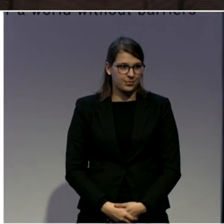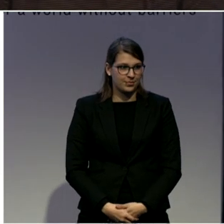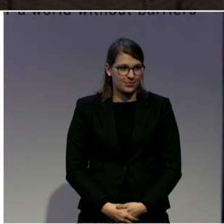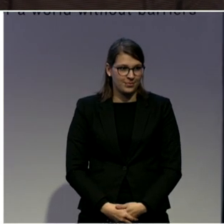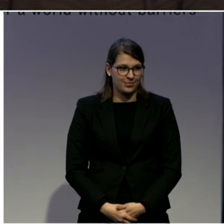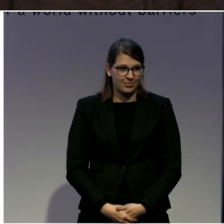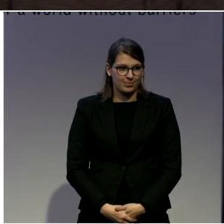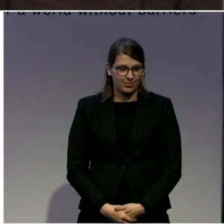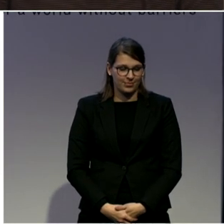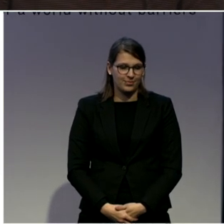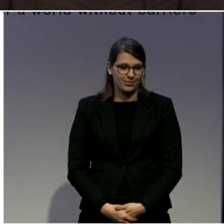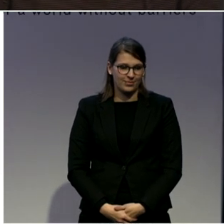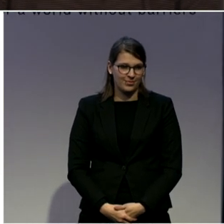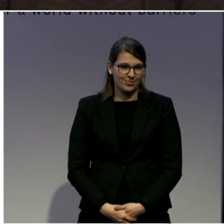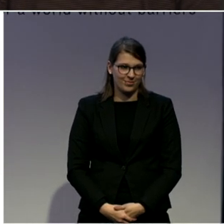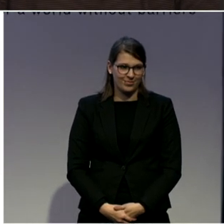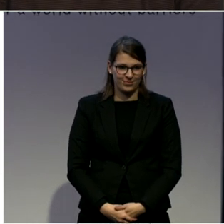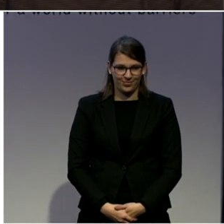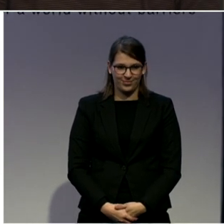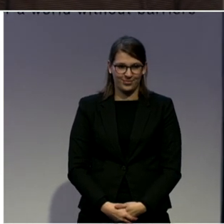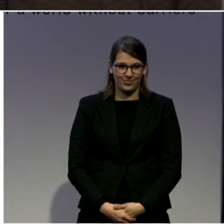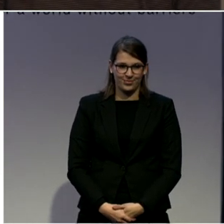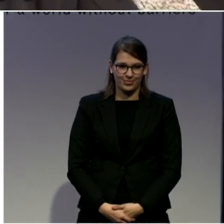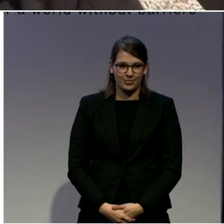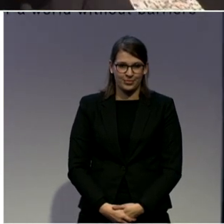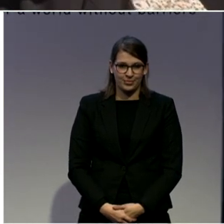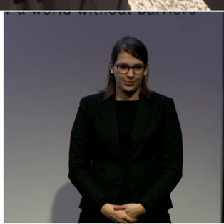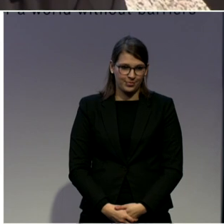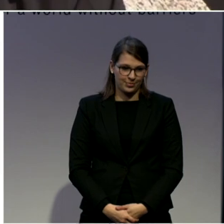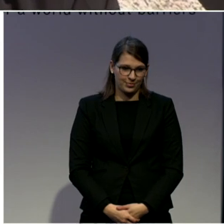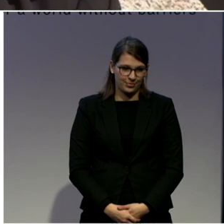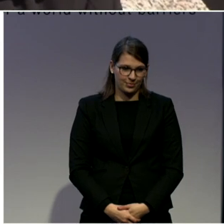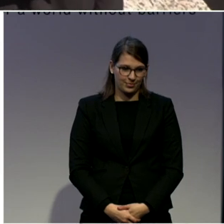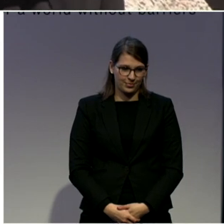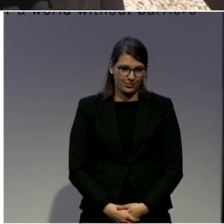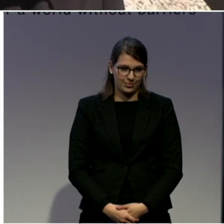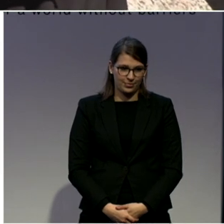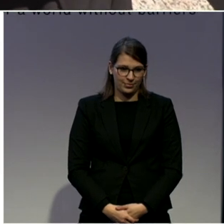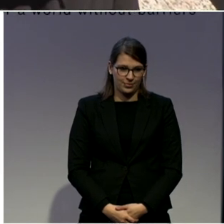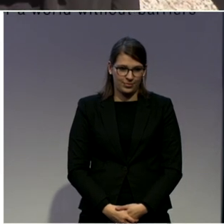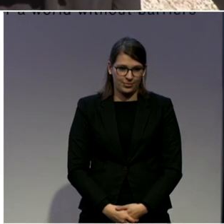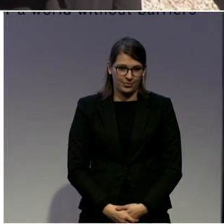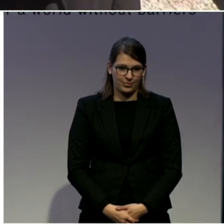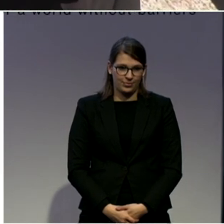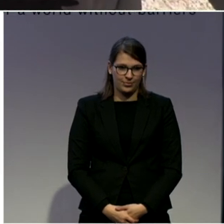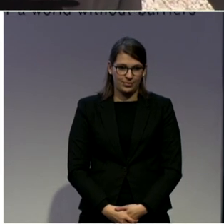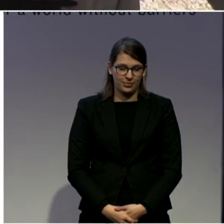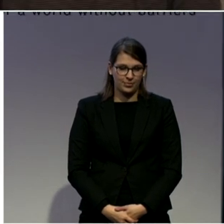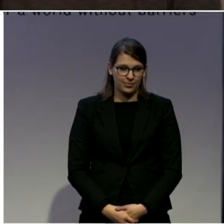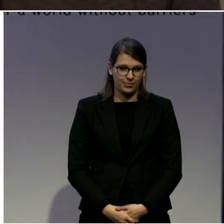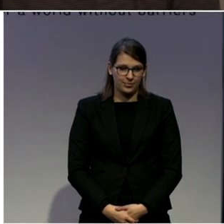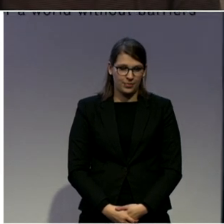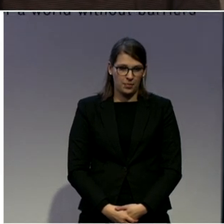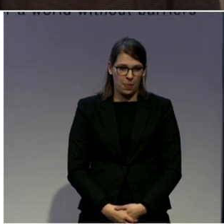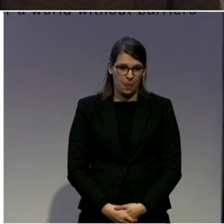Never had any problems, just having a good time and everything was fine. Then, when I was 21, I went to Cyprus on a work placement from